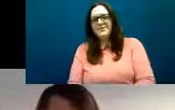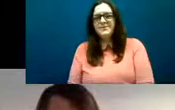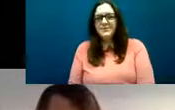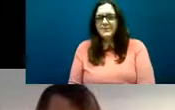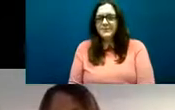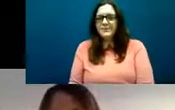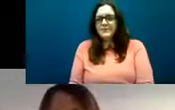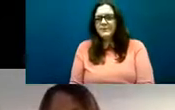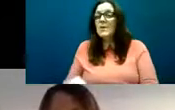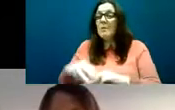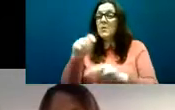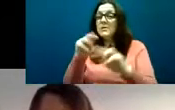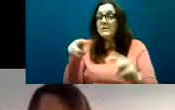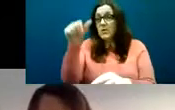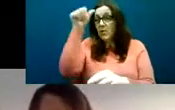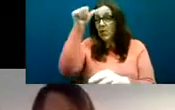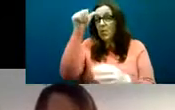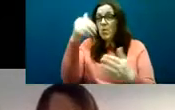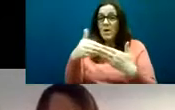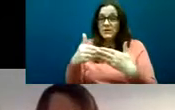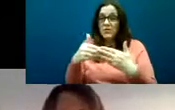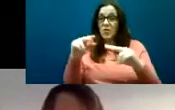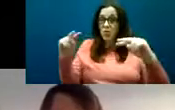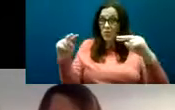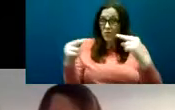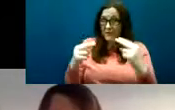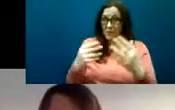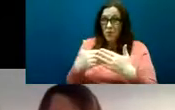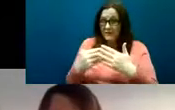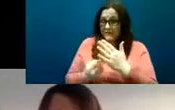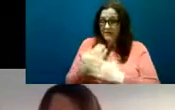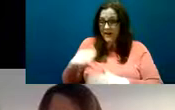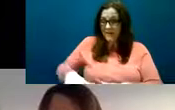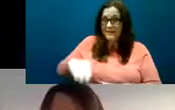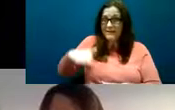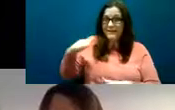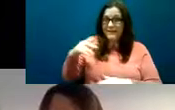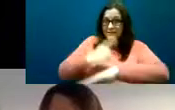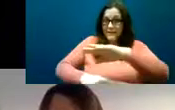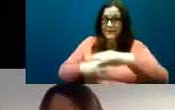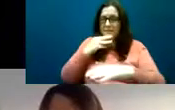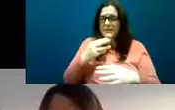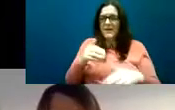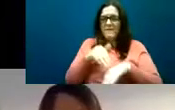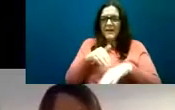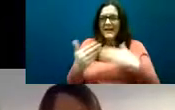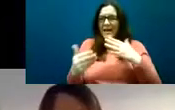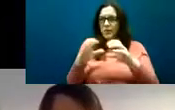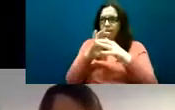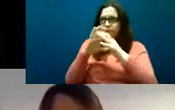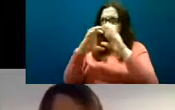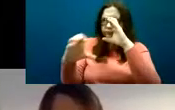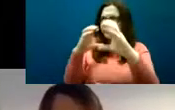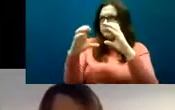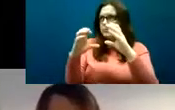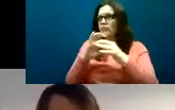disability that affects how one relates to and communicates with other people and sensory overload is a very significant issue